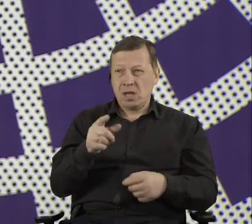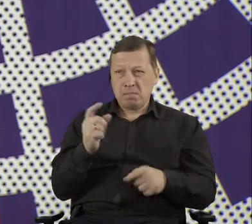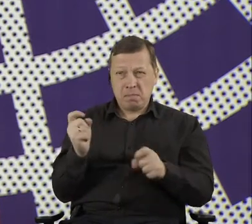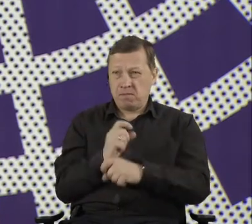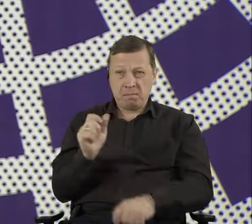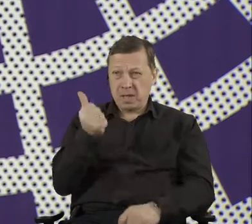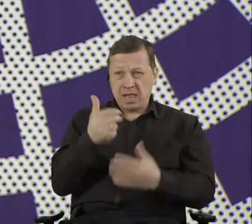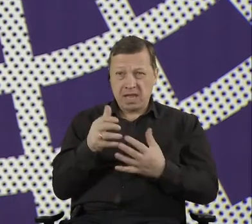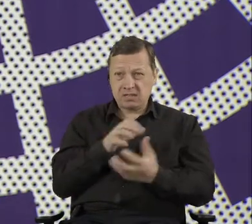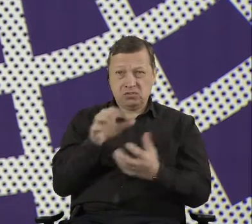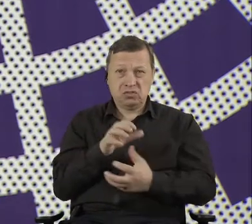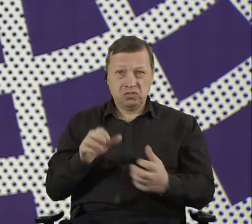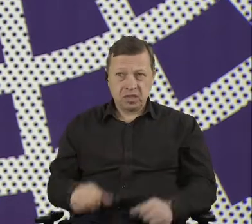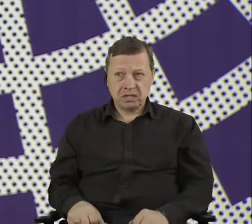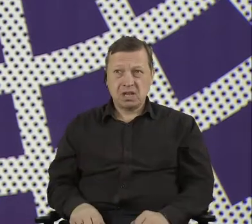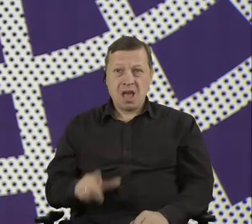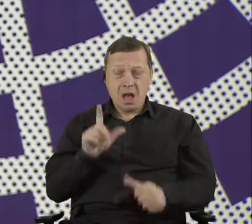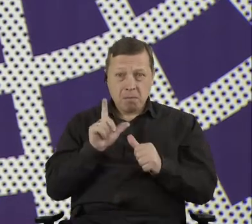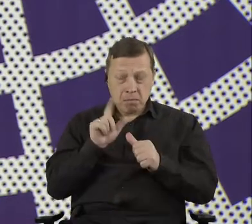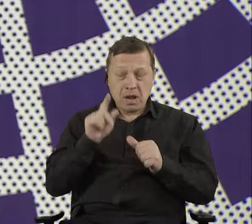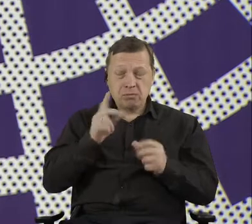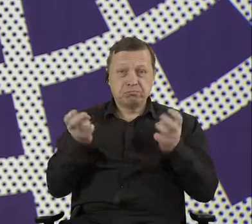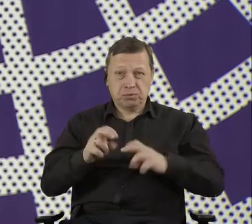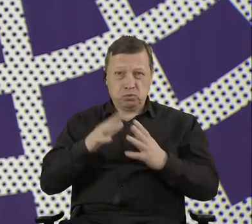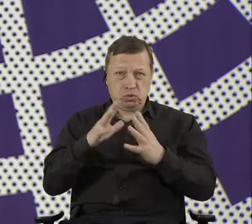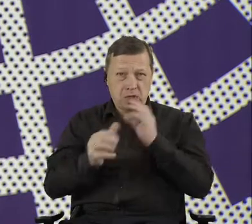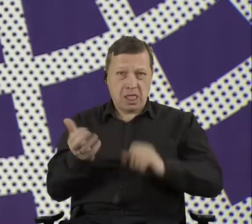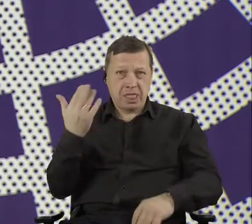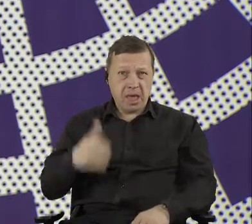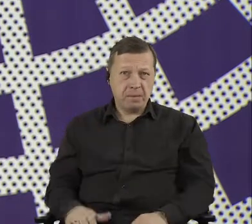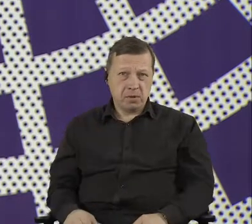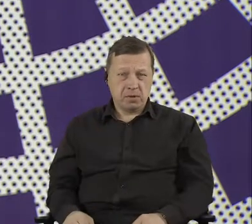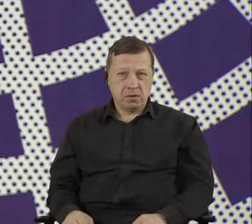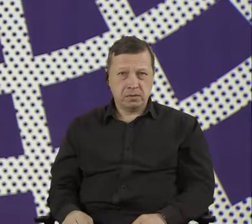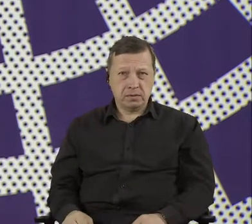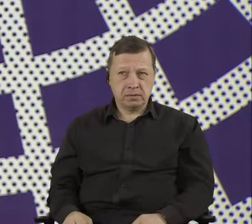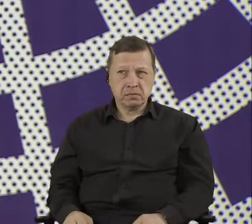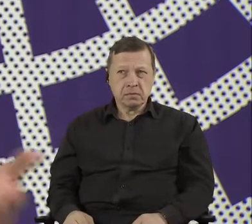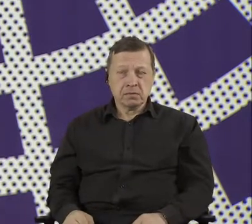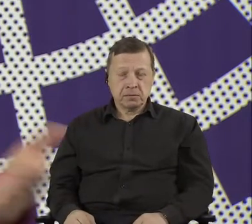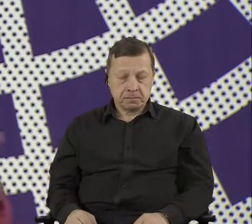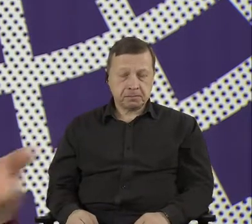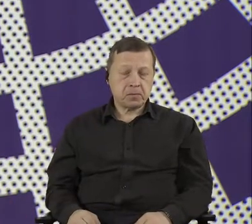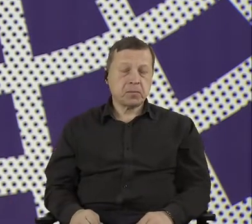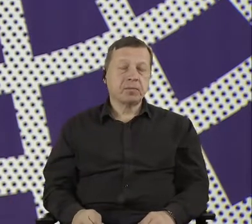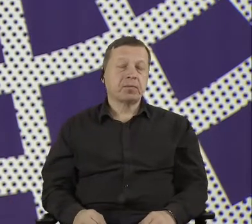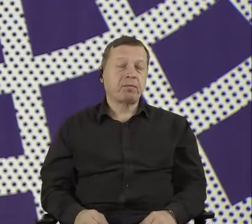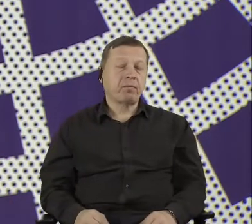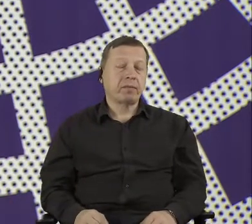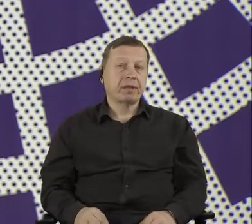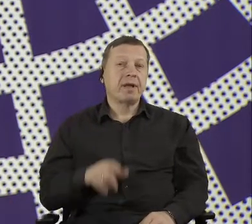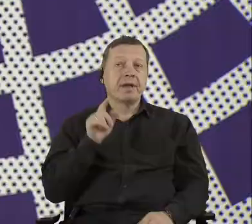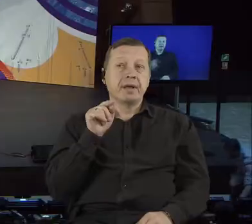And it hasn't increased the electorate turnout, actually, the voters turnout.